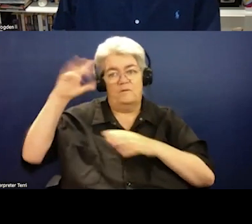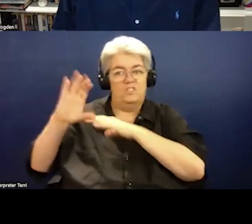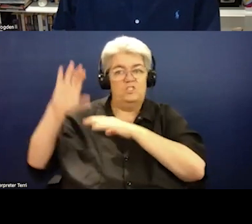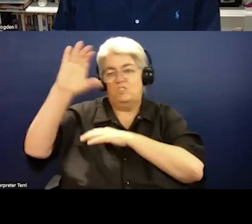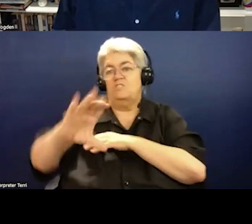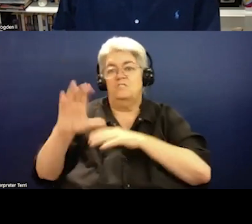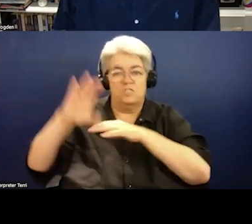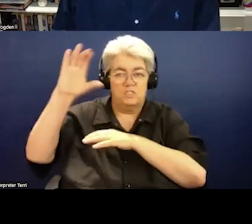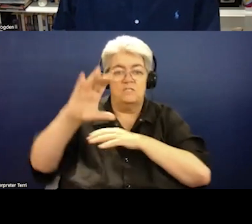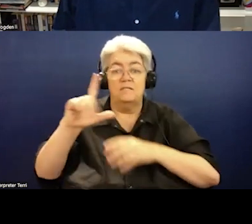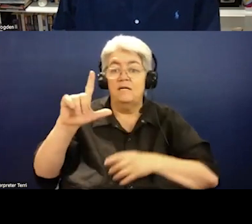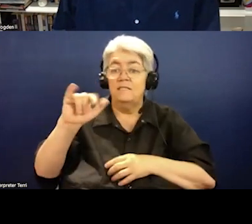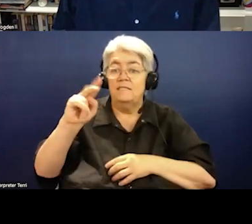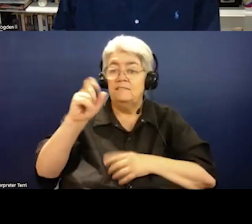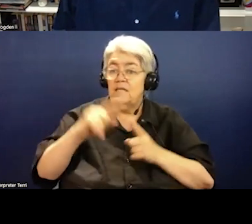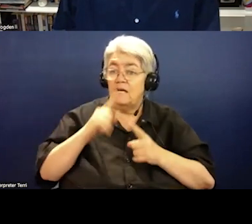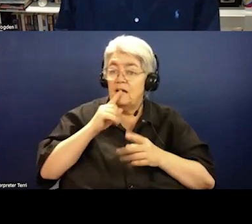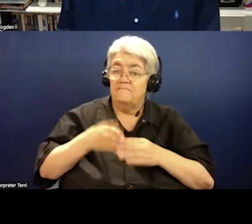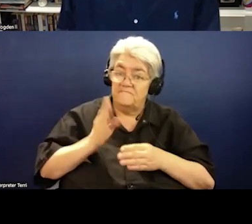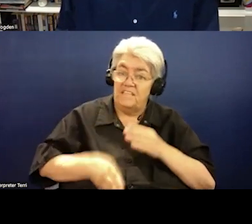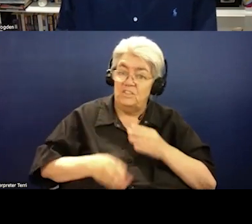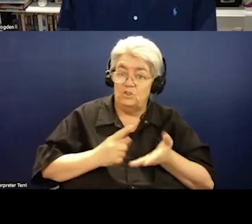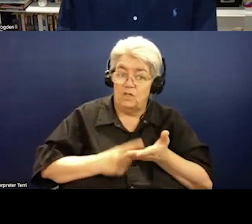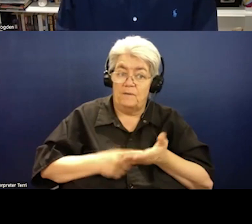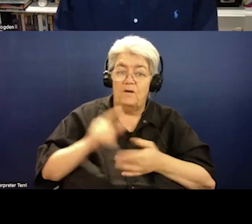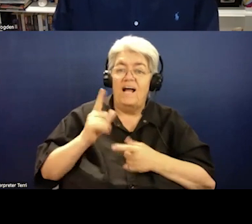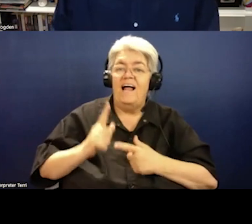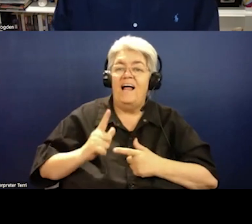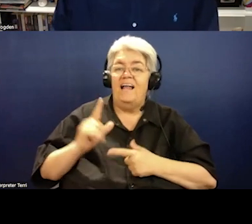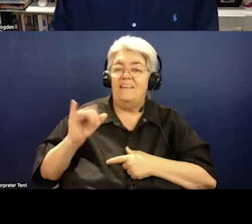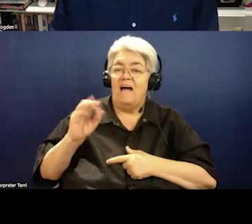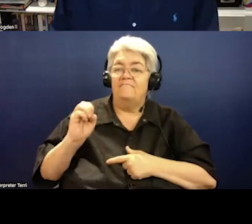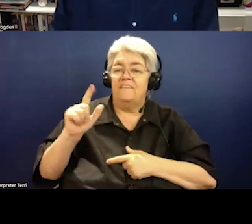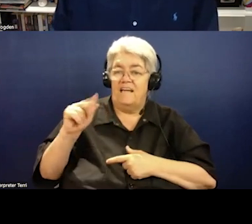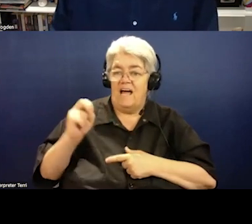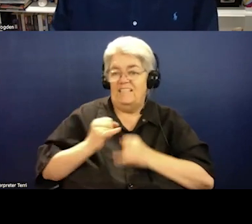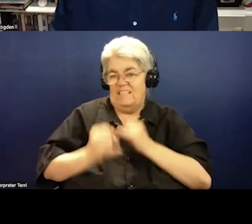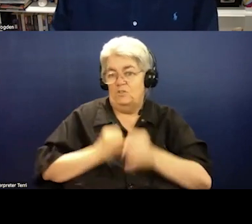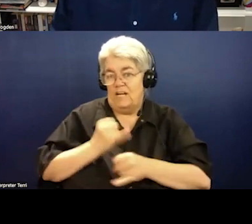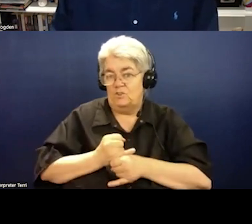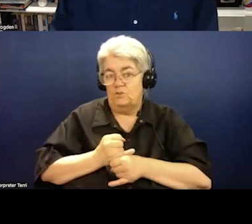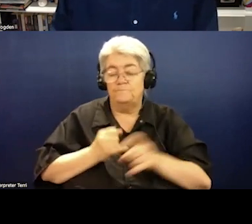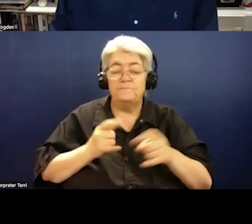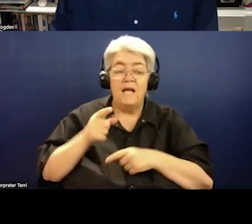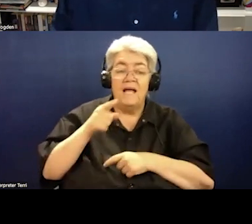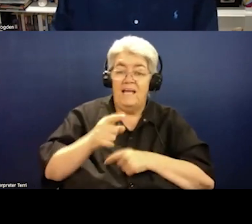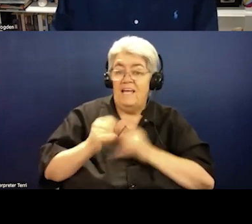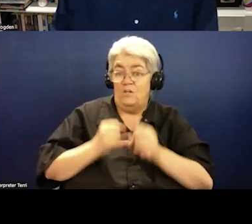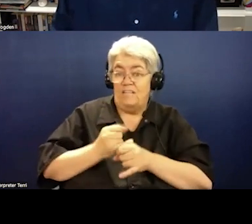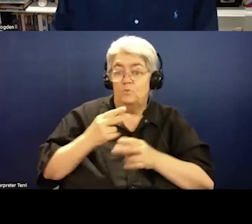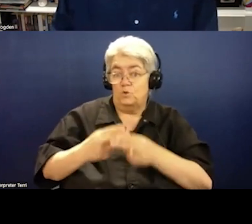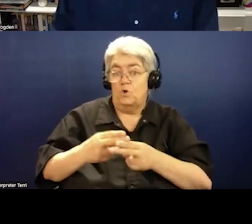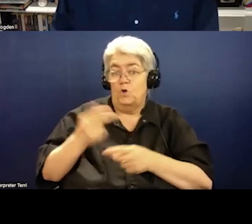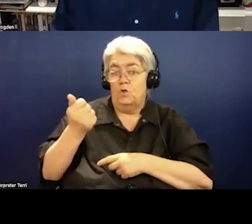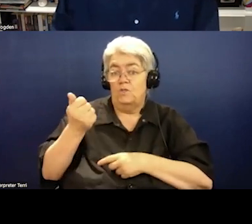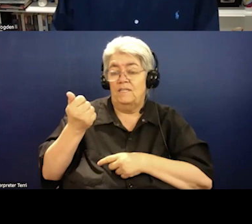Lindsay, why don't I finish off talking now about Lifeline International? So Lifeline International was started in 1966 once again by this man,